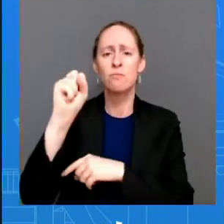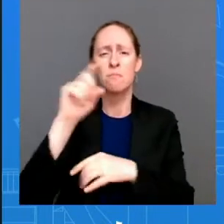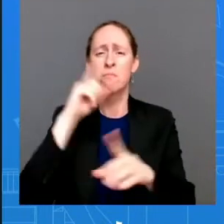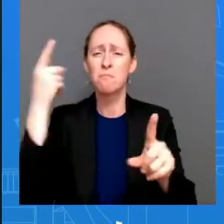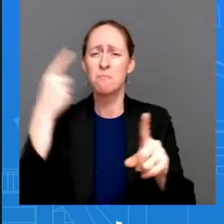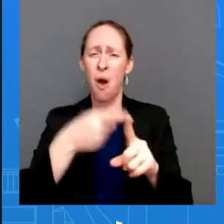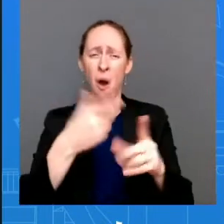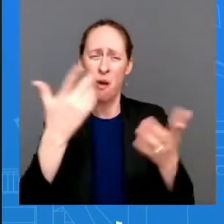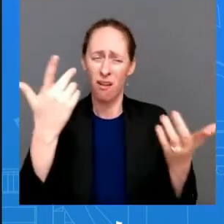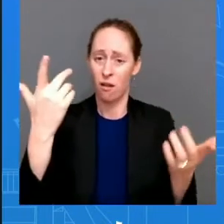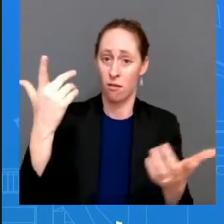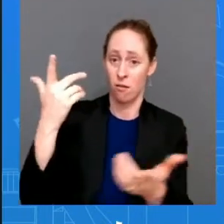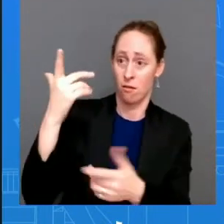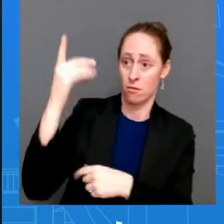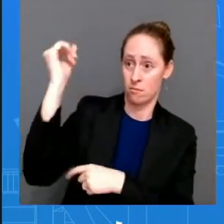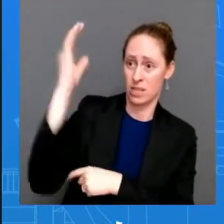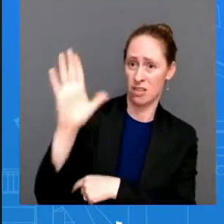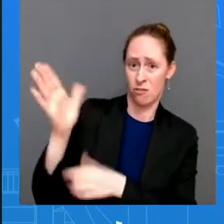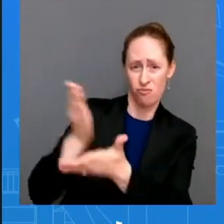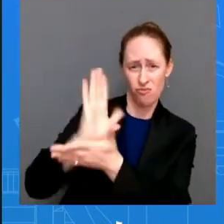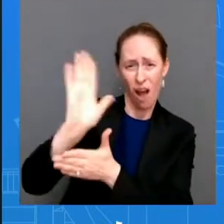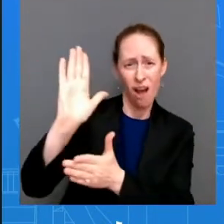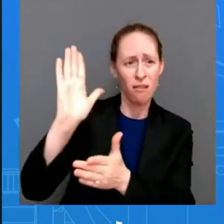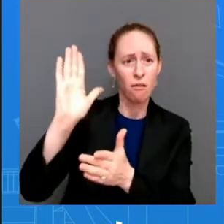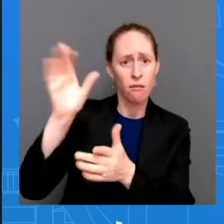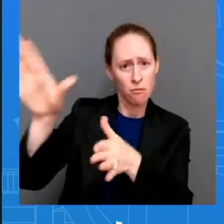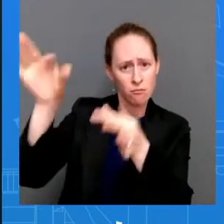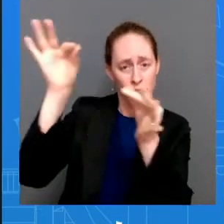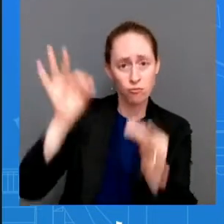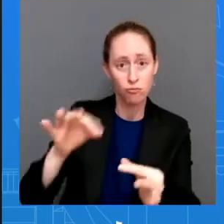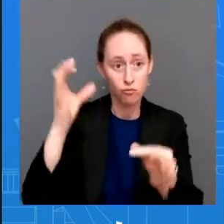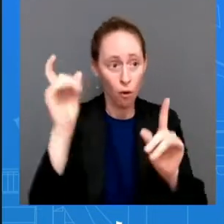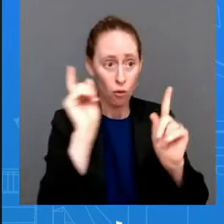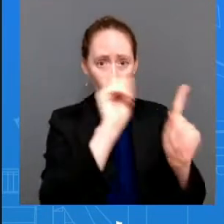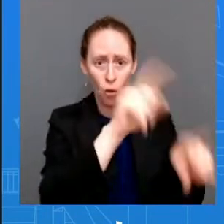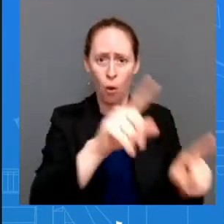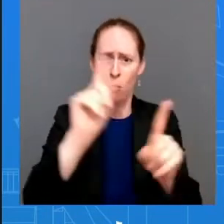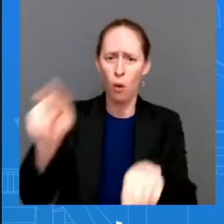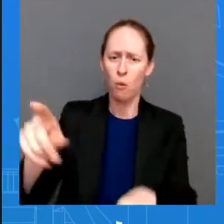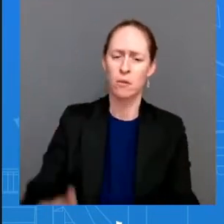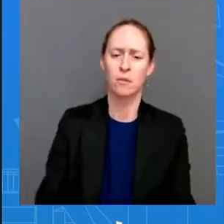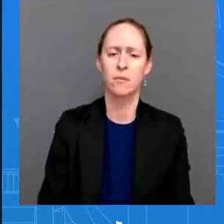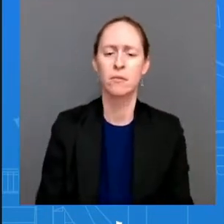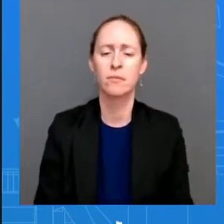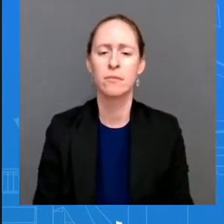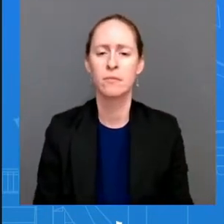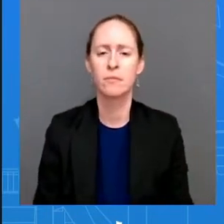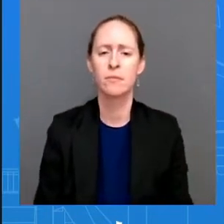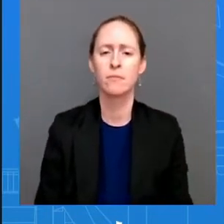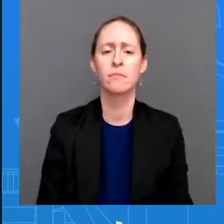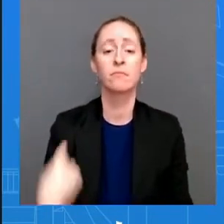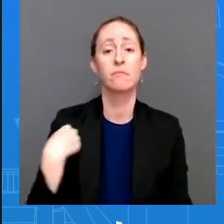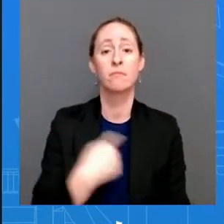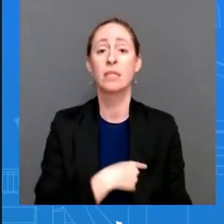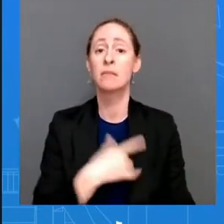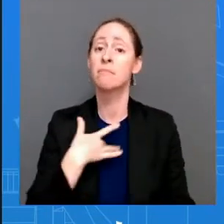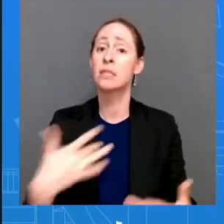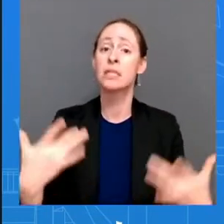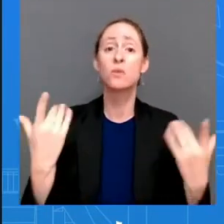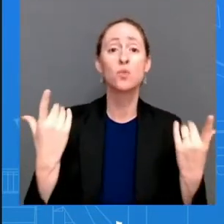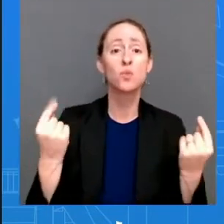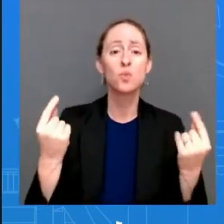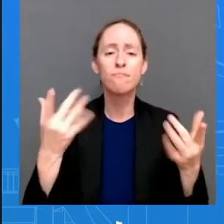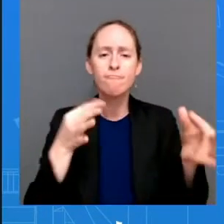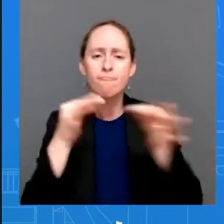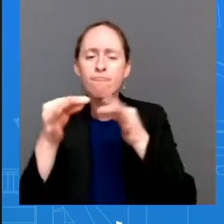the assistance and the uh kind of the geopolitical uh briefing and kind of uh what what what we believe the national security